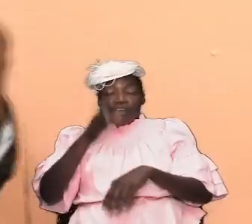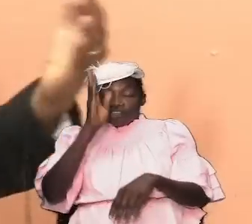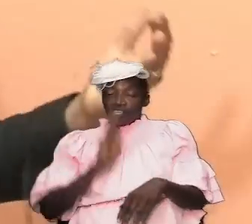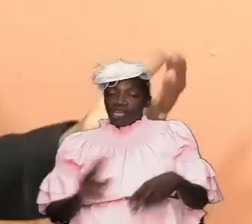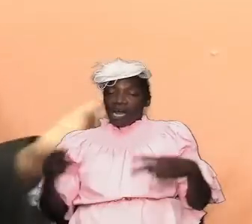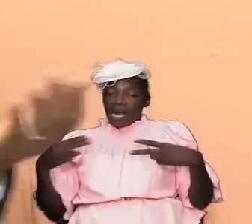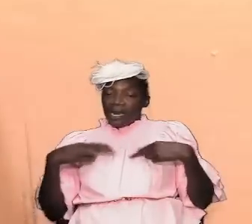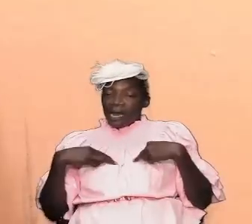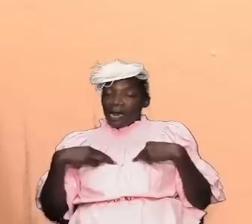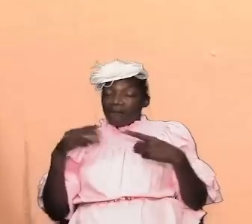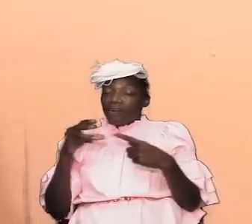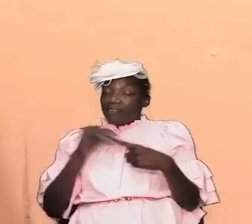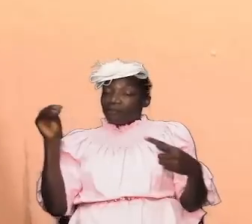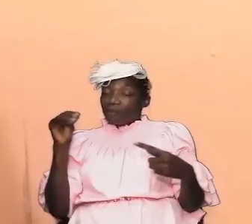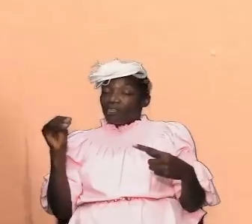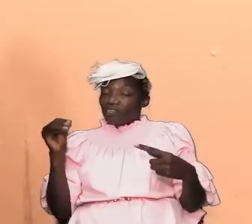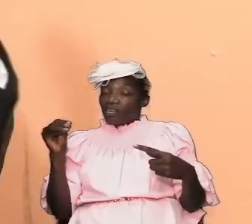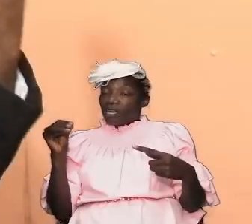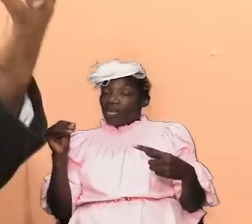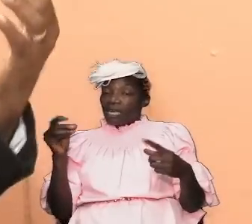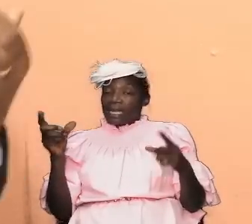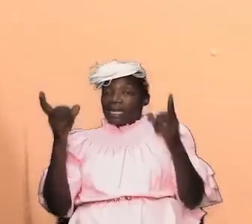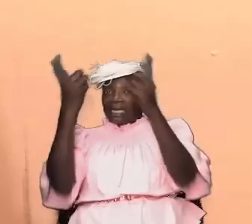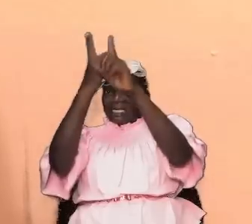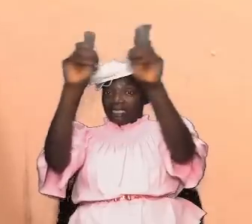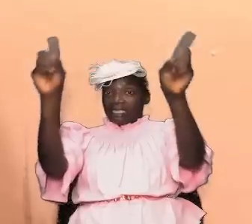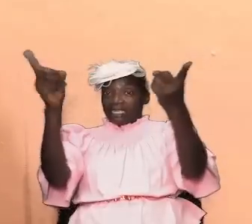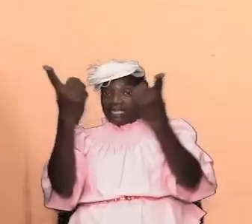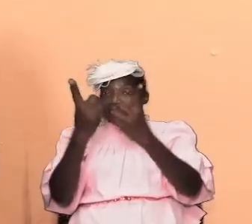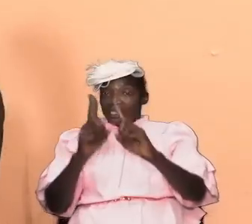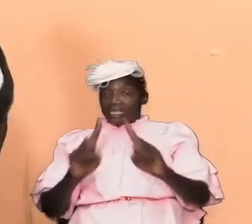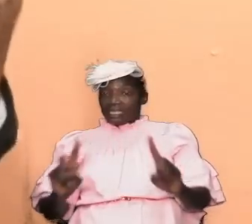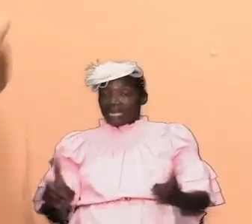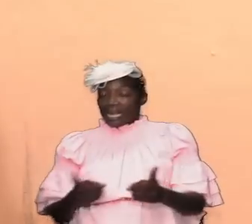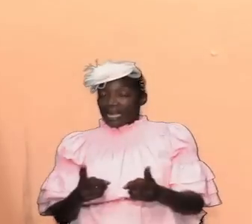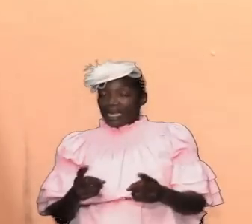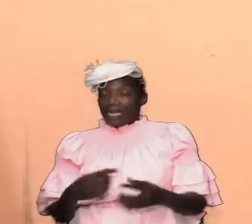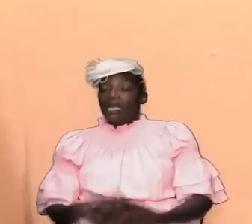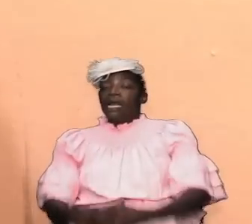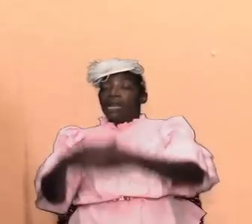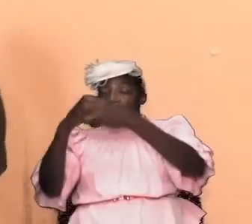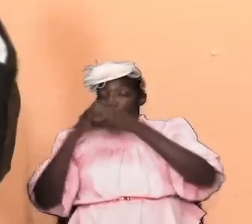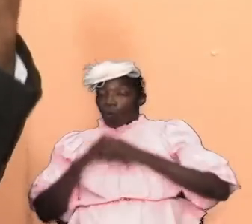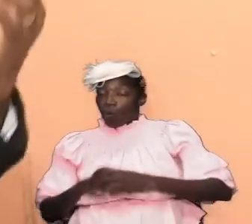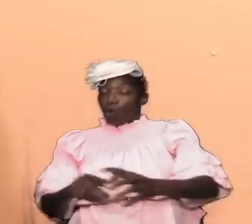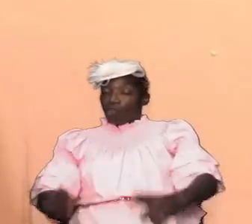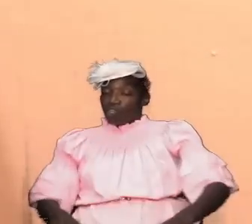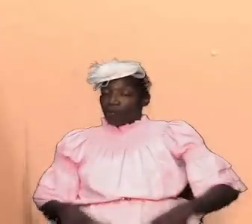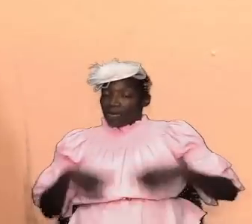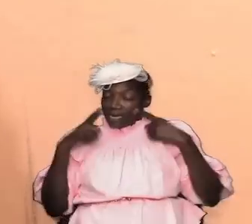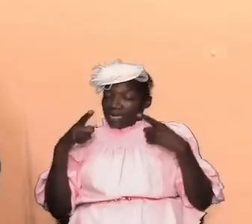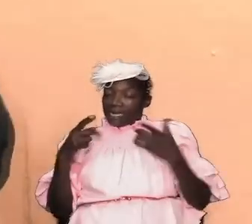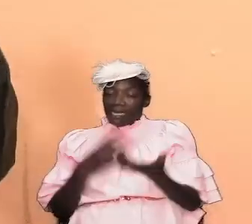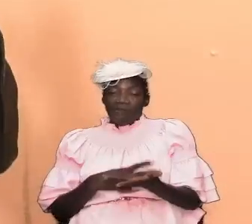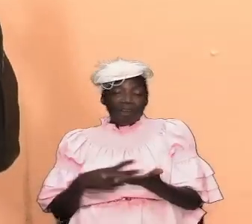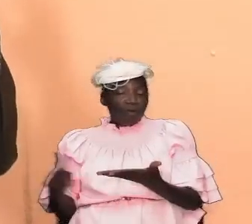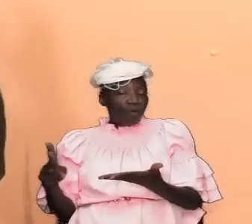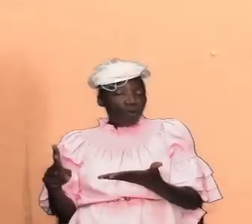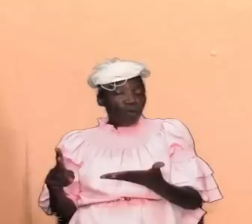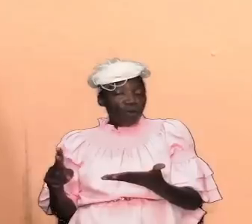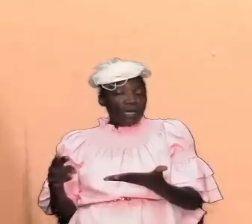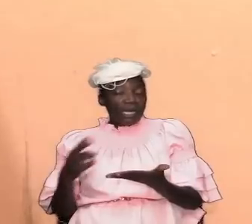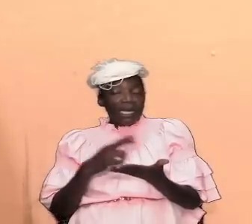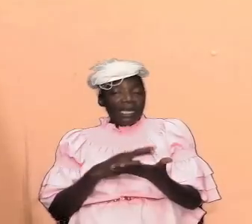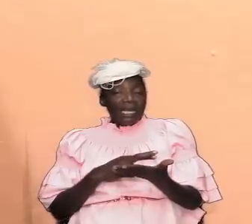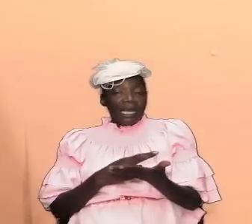a particular design if we are going to worship him if we are going to live for him if we are going to be holy if we are going to be